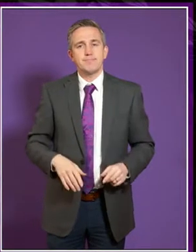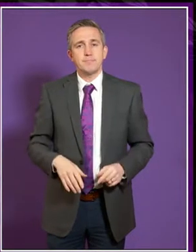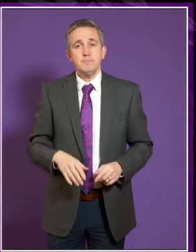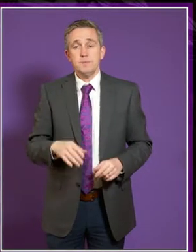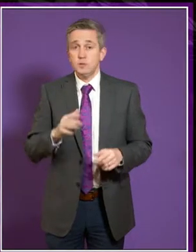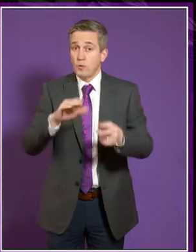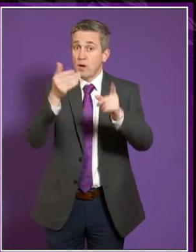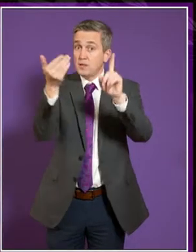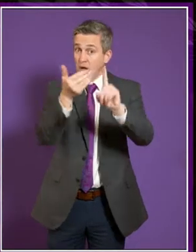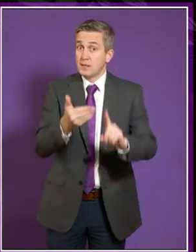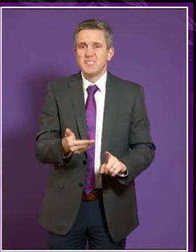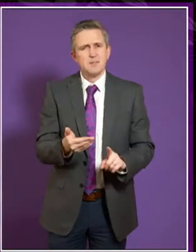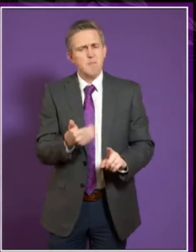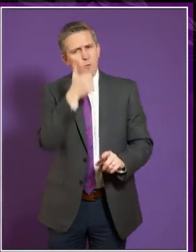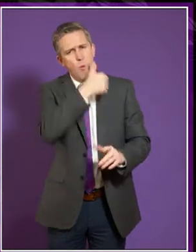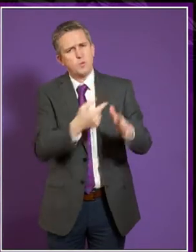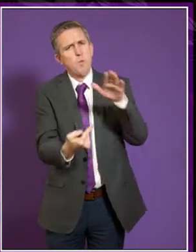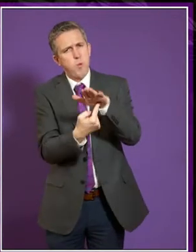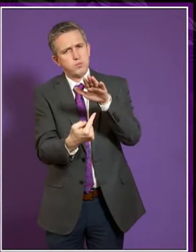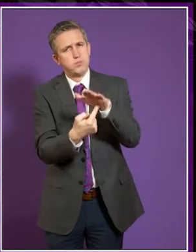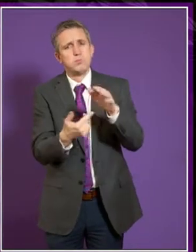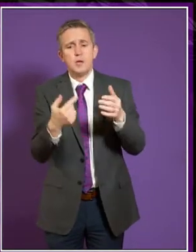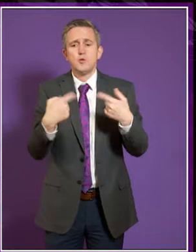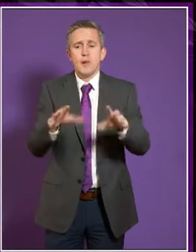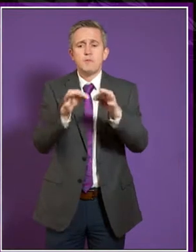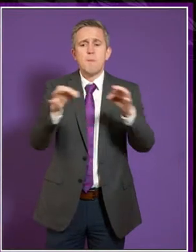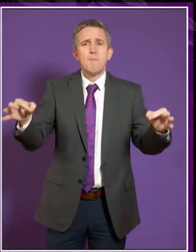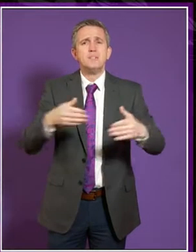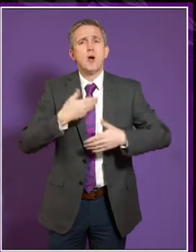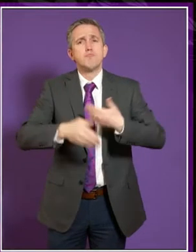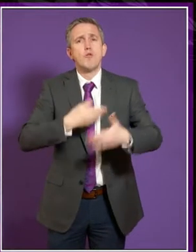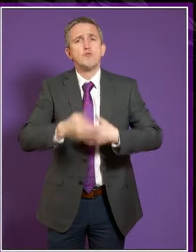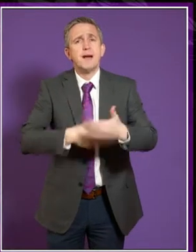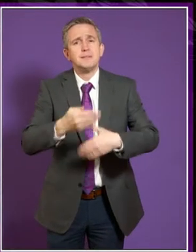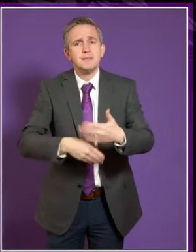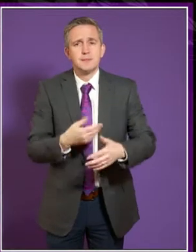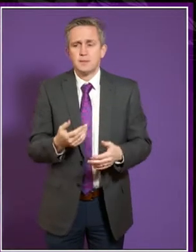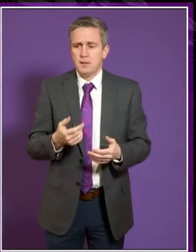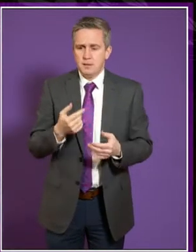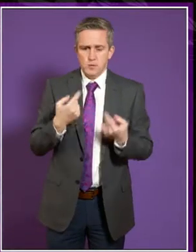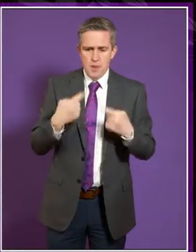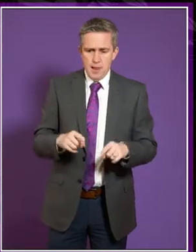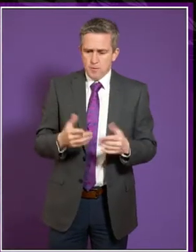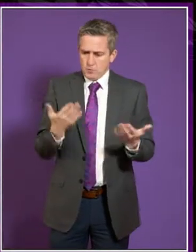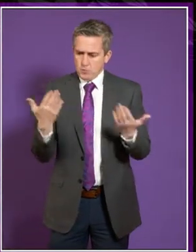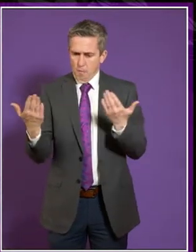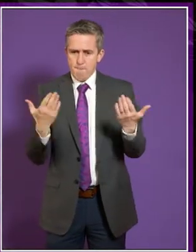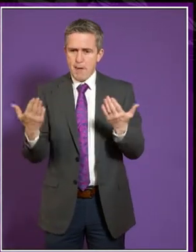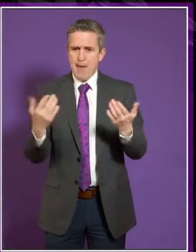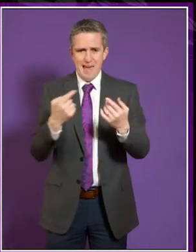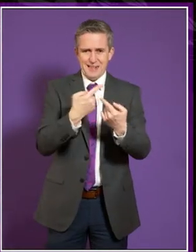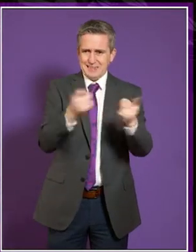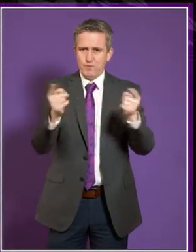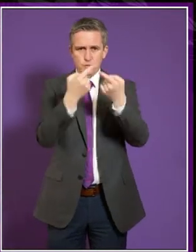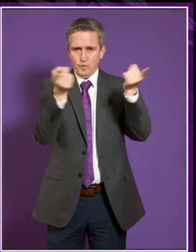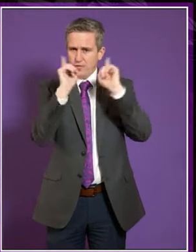are very important in terms of measuring progress and particularly measuring comparative performance between institutions,